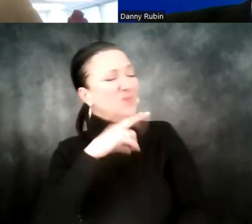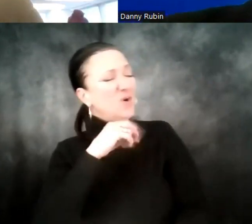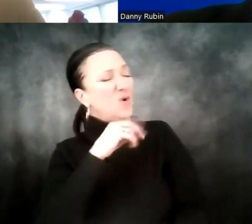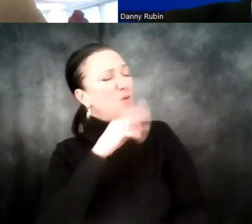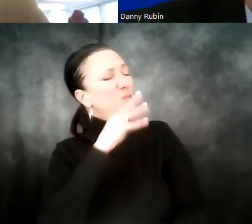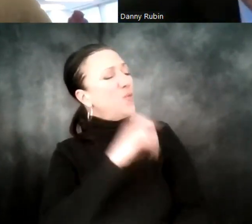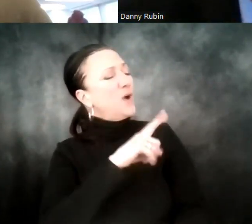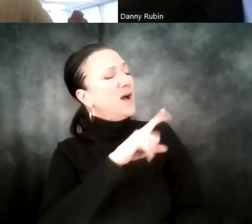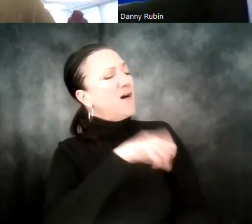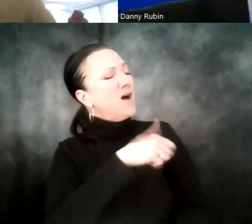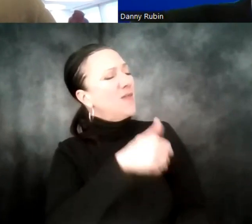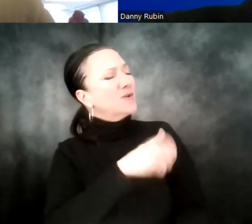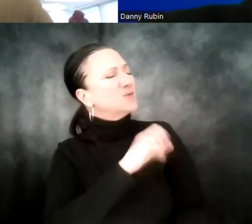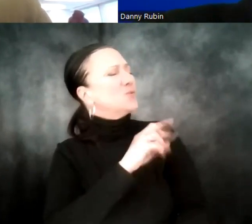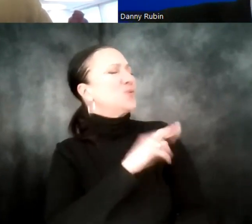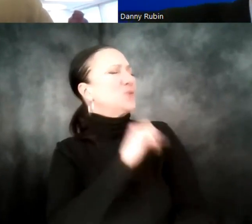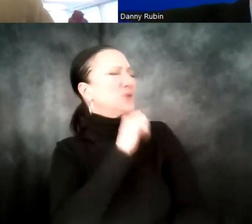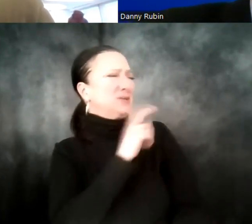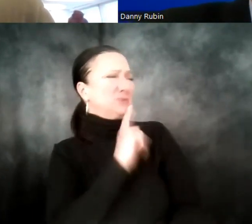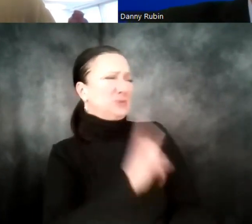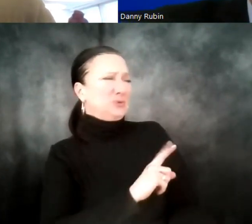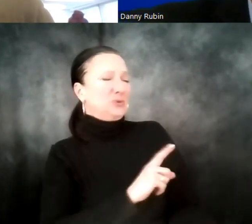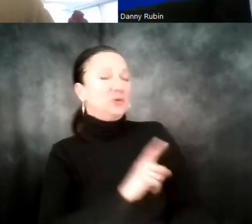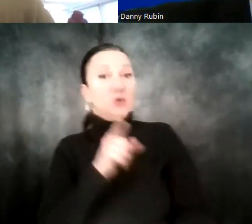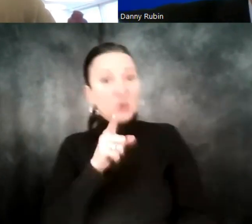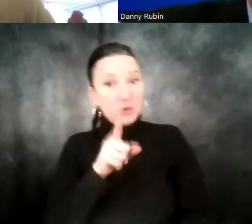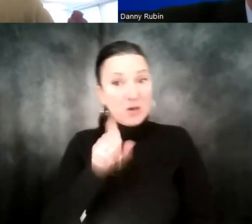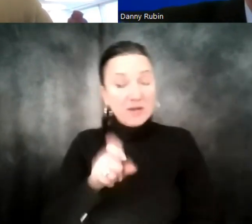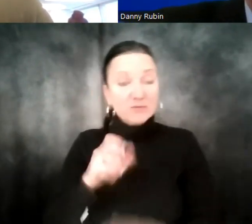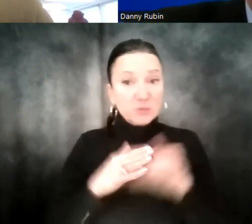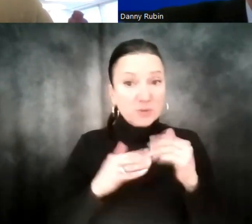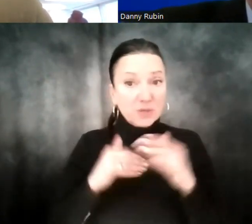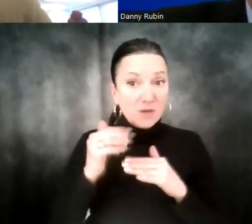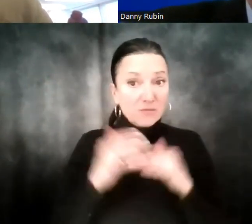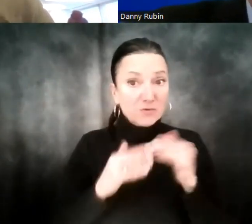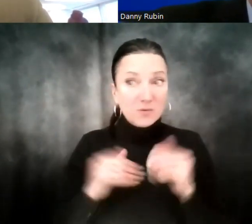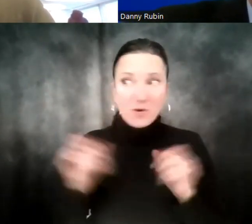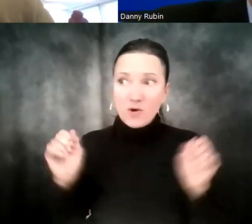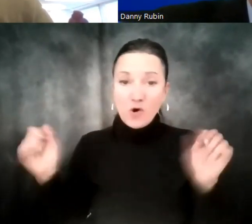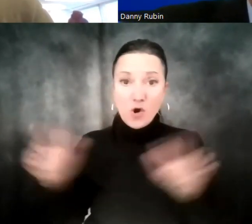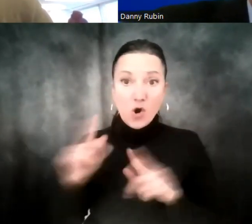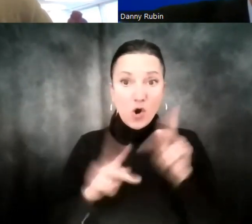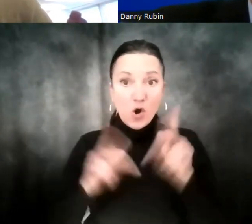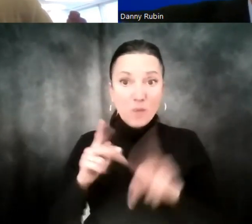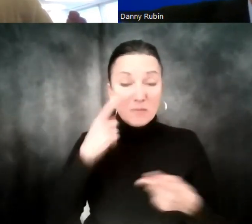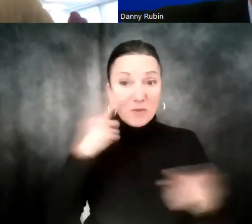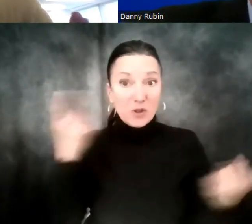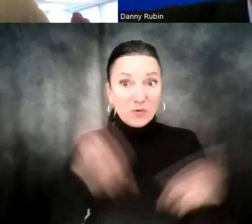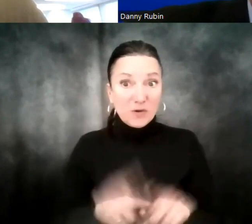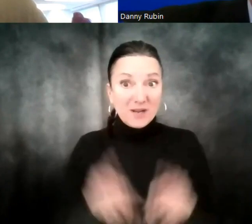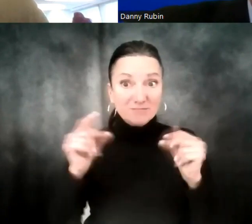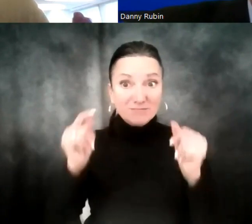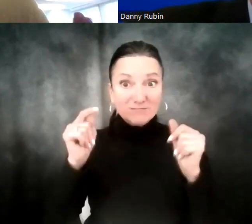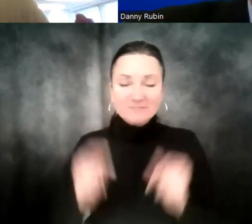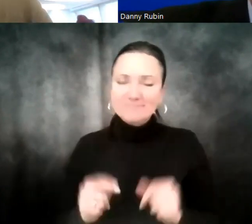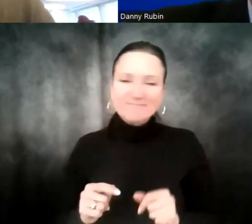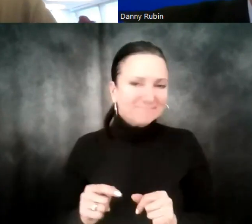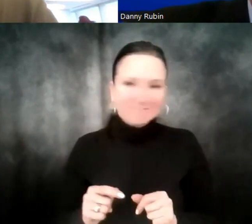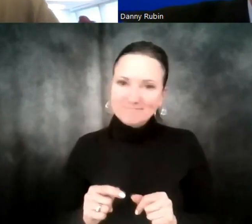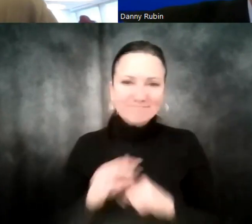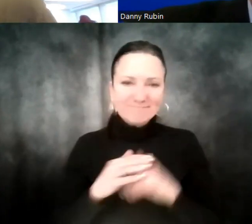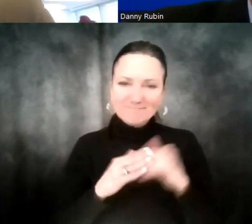I don't think that's true. And being comfortable with the fact that not everyone's going to agree with you, even when you have all the data to back it up. So have